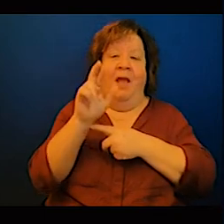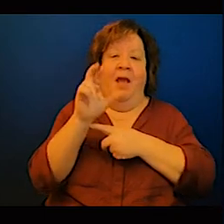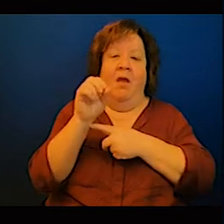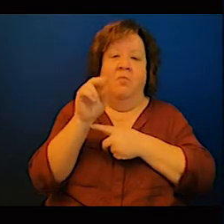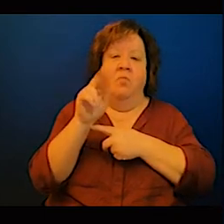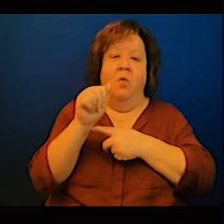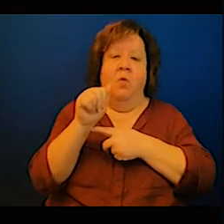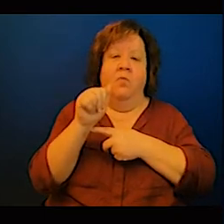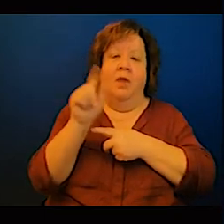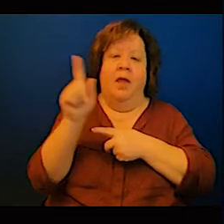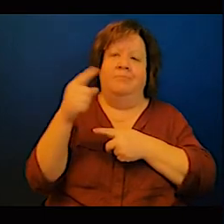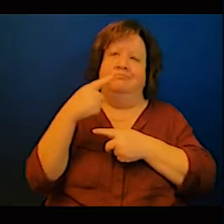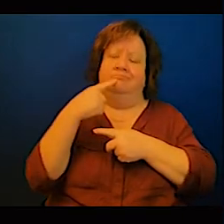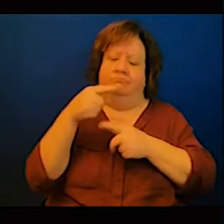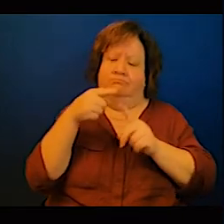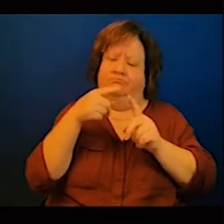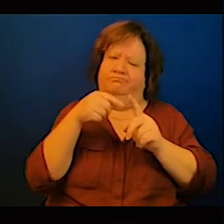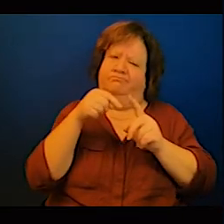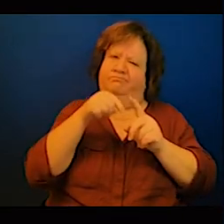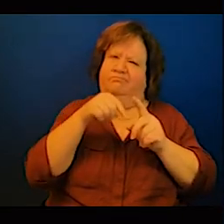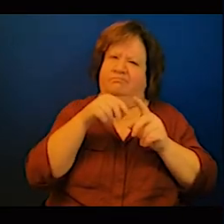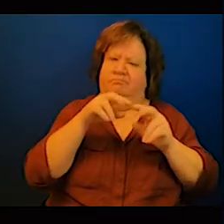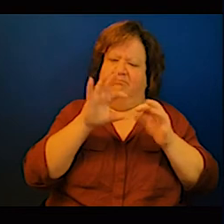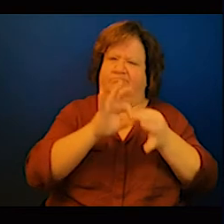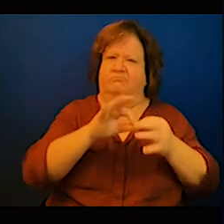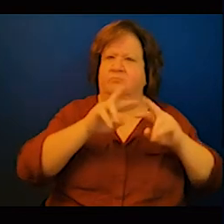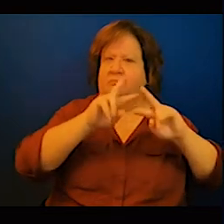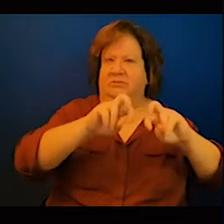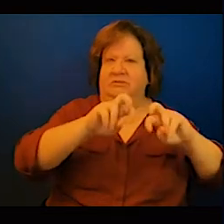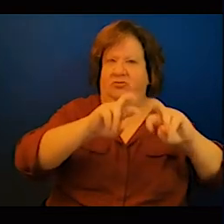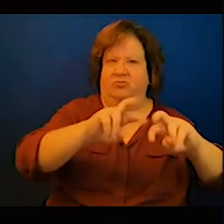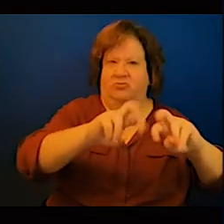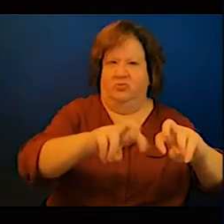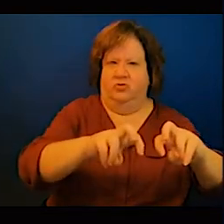today when you take the example of renewable energy